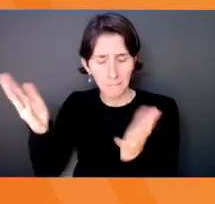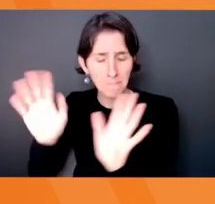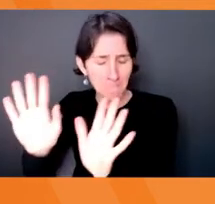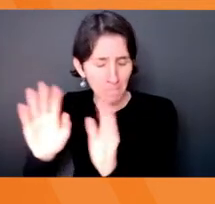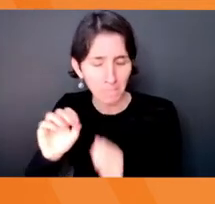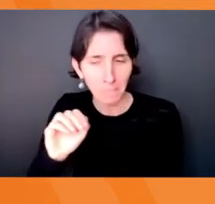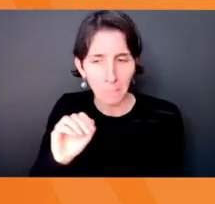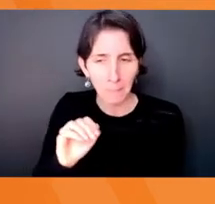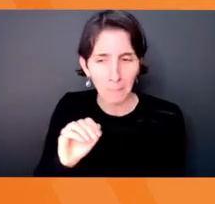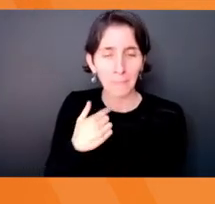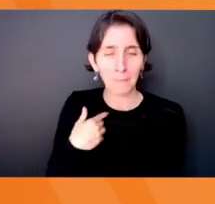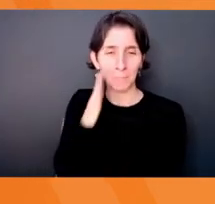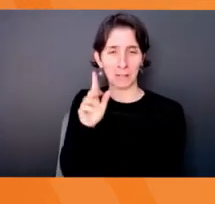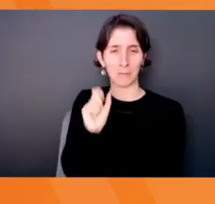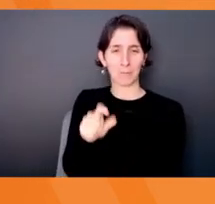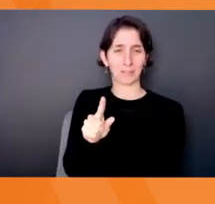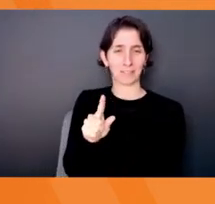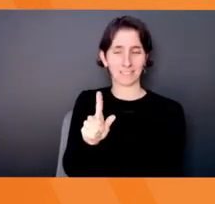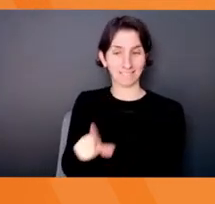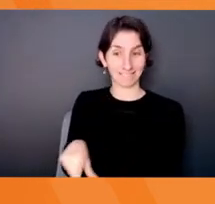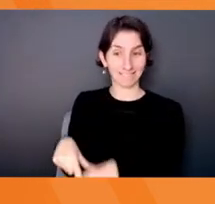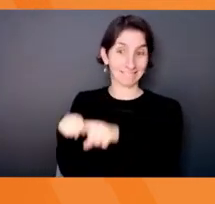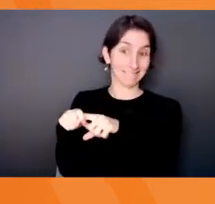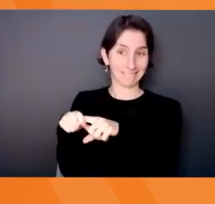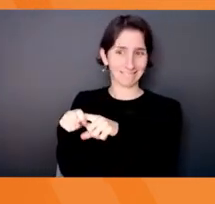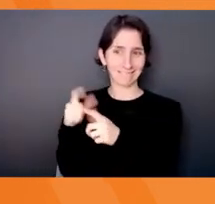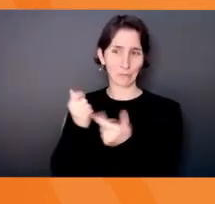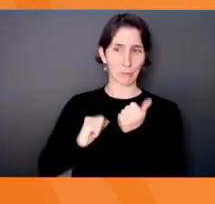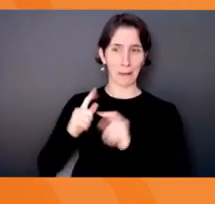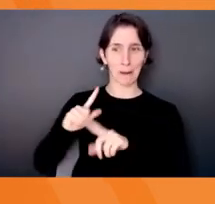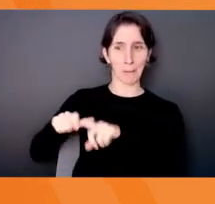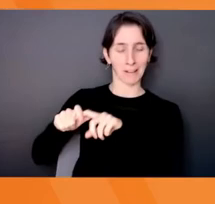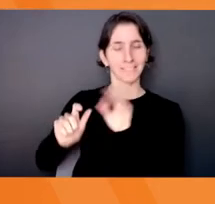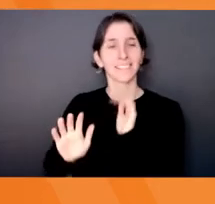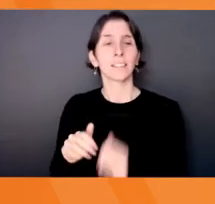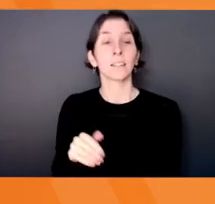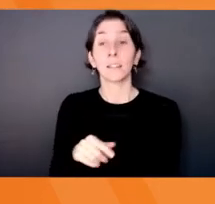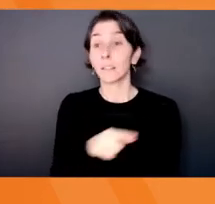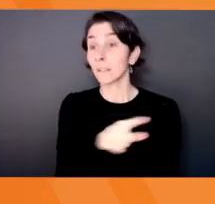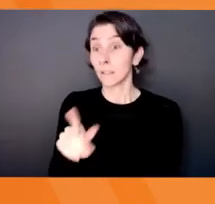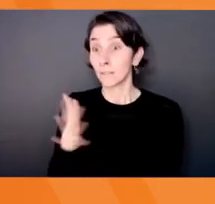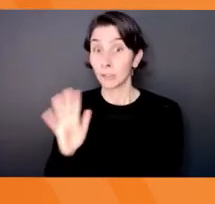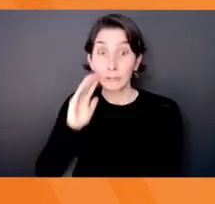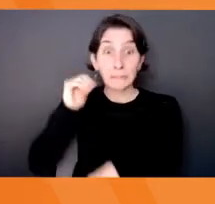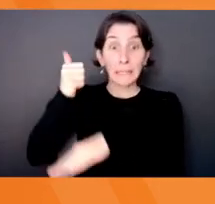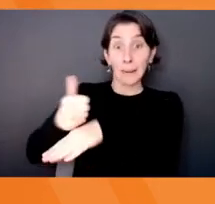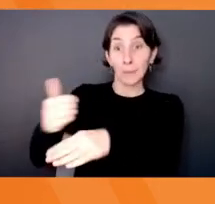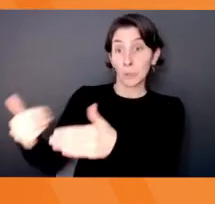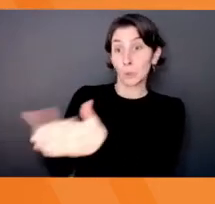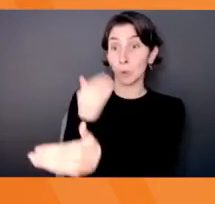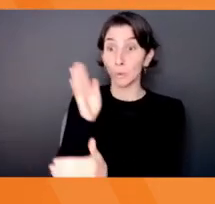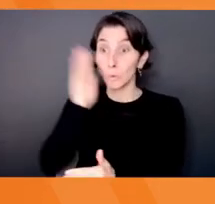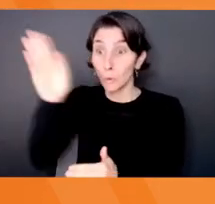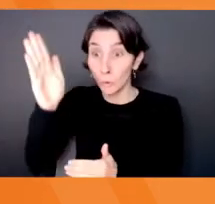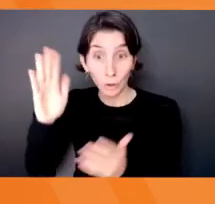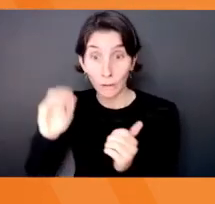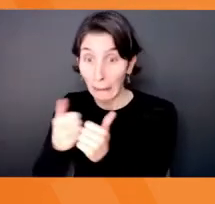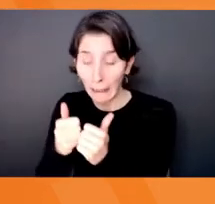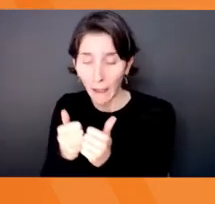Dramatic pause. I clicked the wrong thing. Have you ever created a new future by transforming an idea into value?